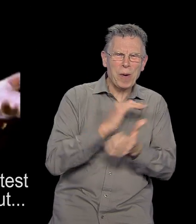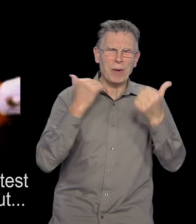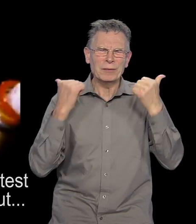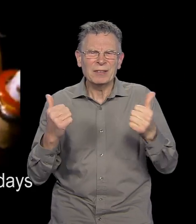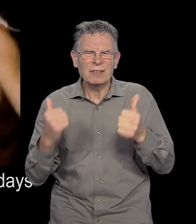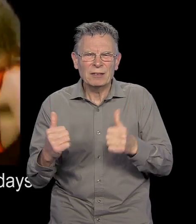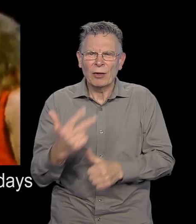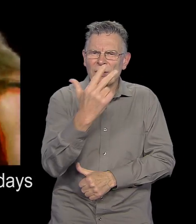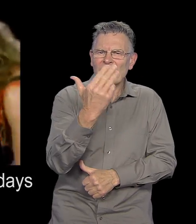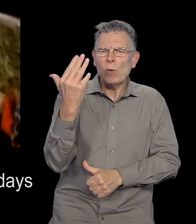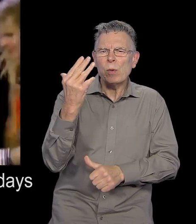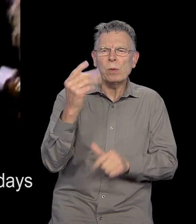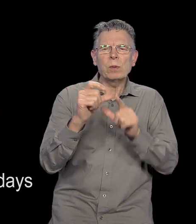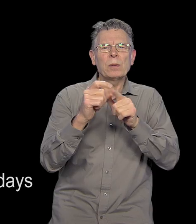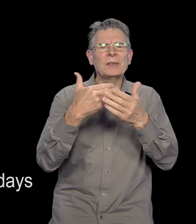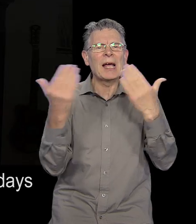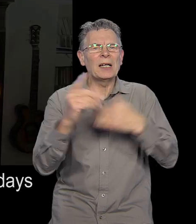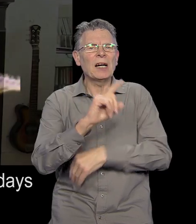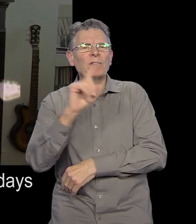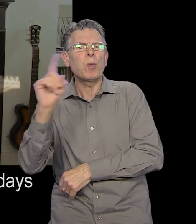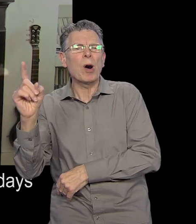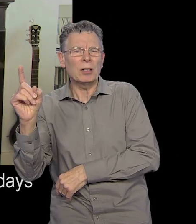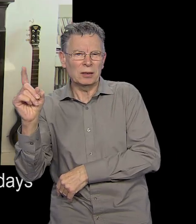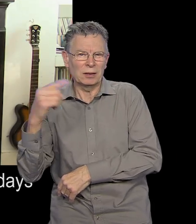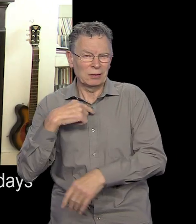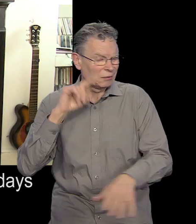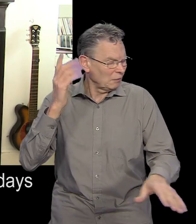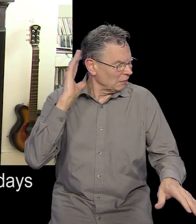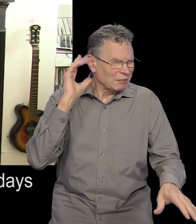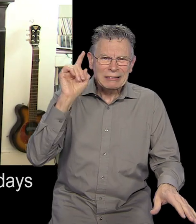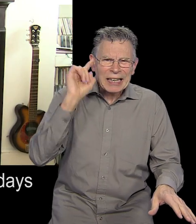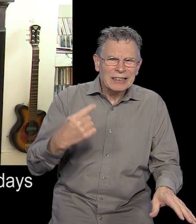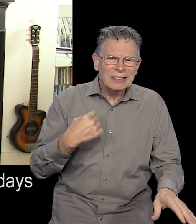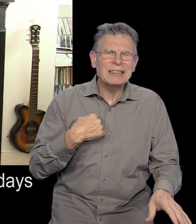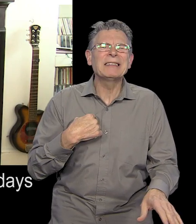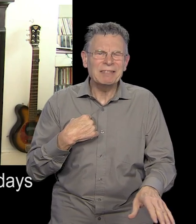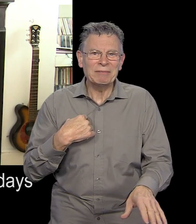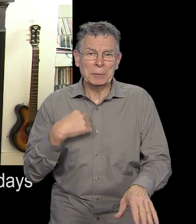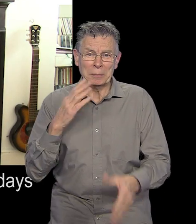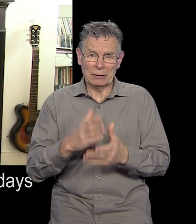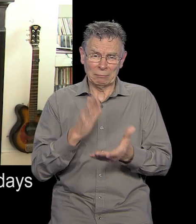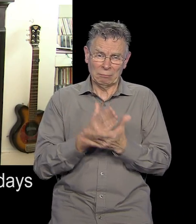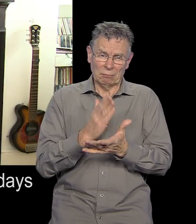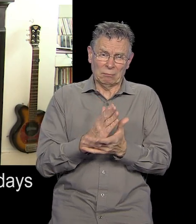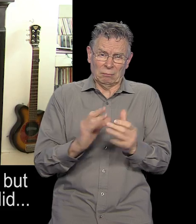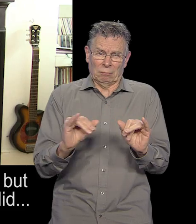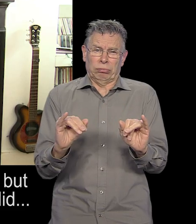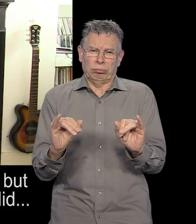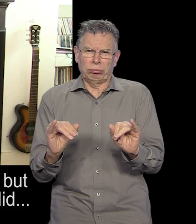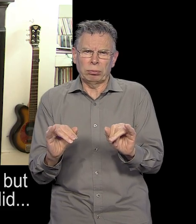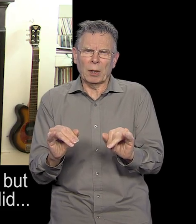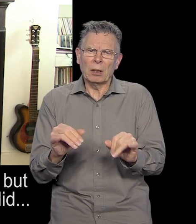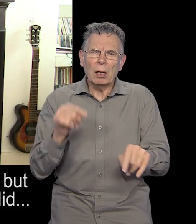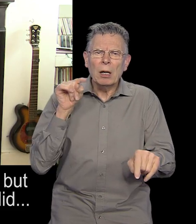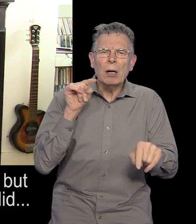in my life. But I couldn't hear for about three, four days afterwards. I mean,